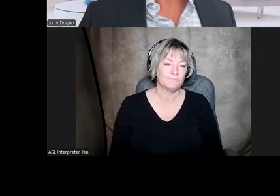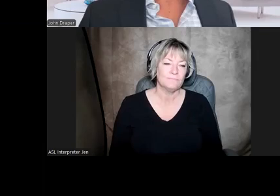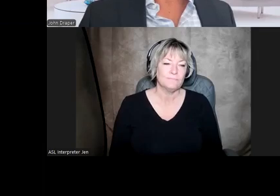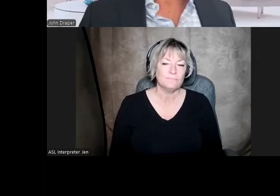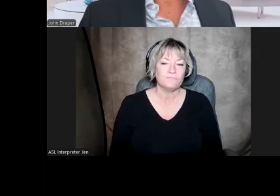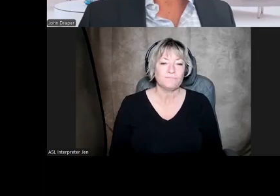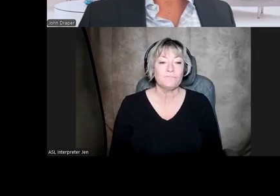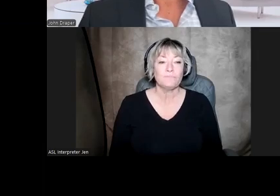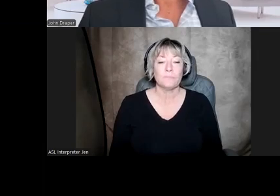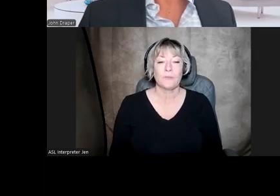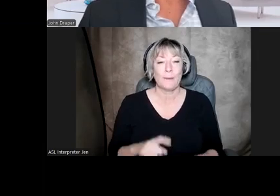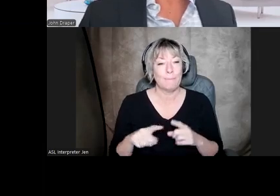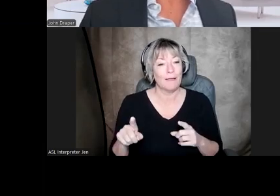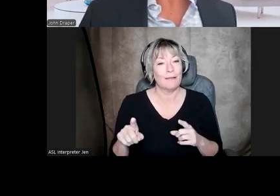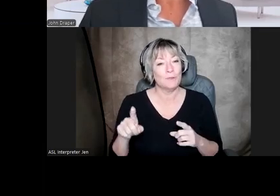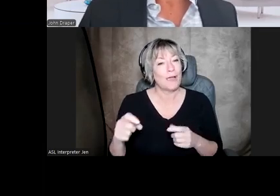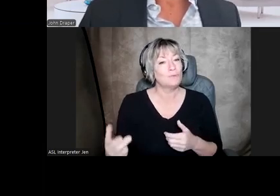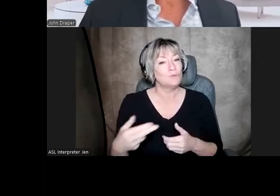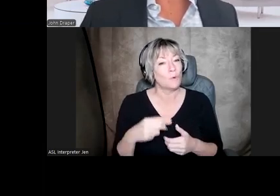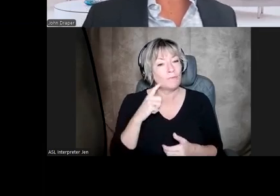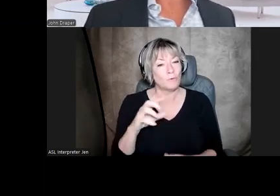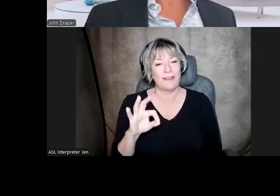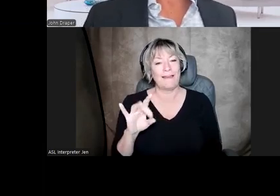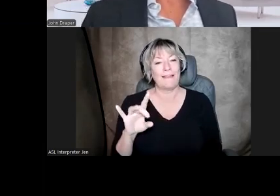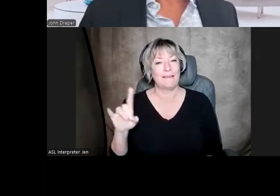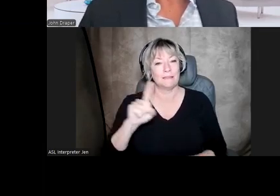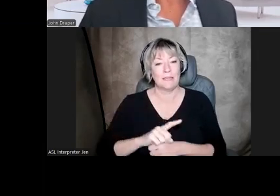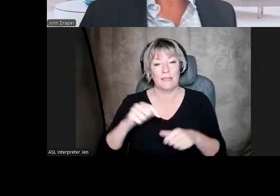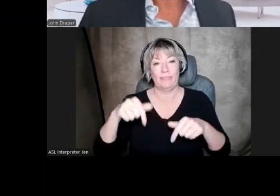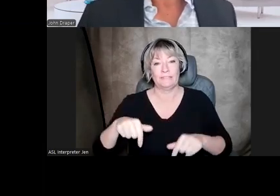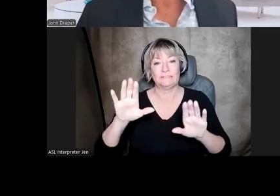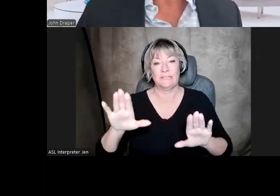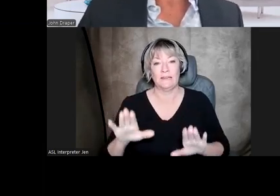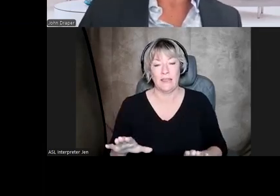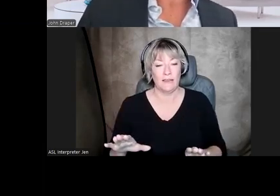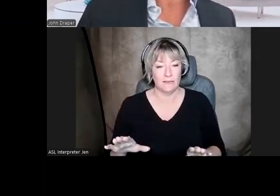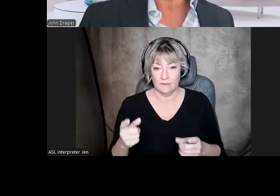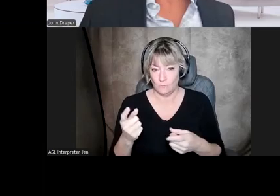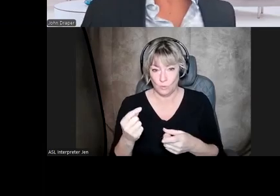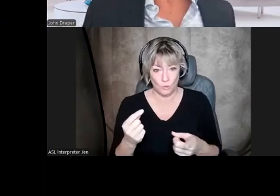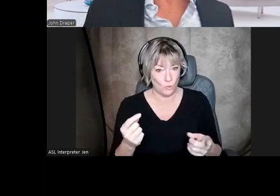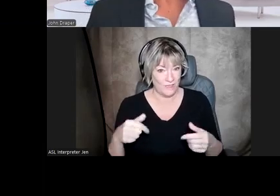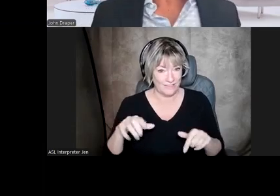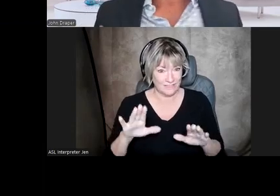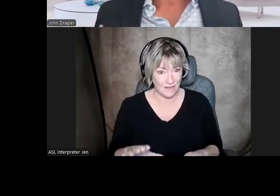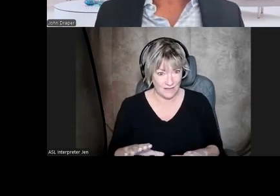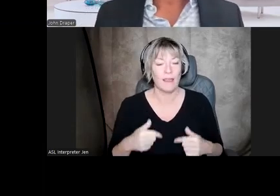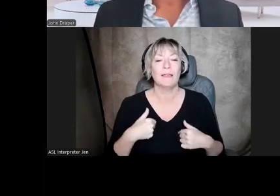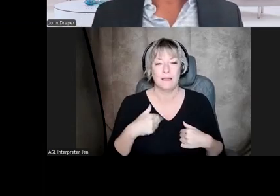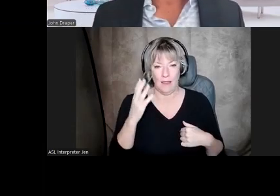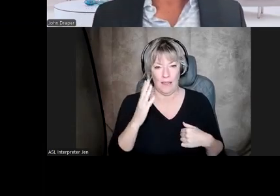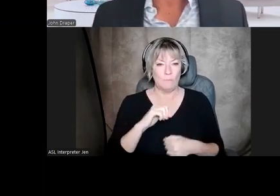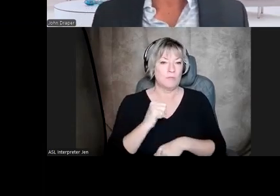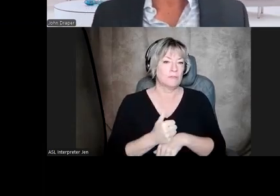Well, you've to join us for the 988 day this Sunday. I don't know what you're doing on Sunday, but I'm going to be putting on my